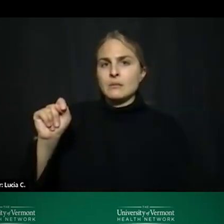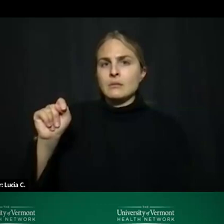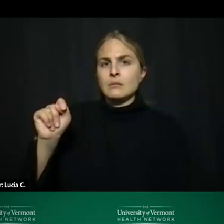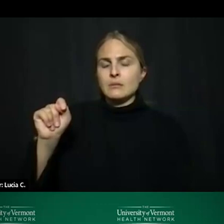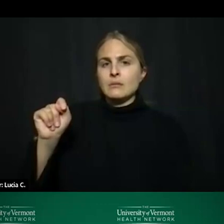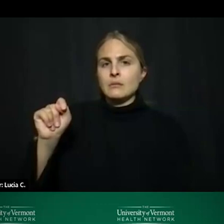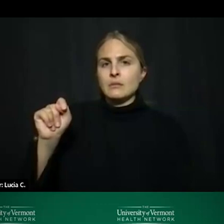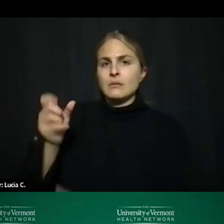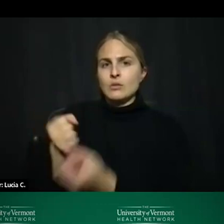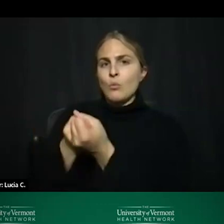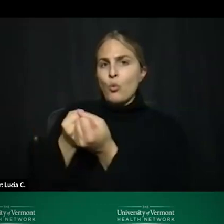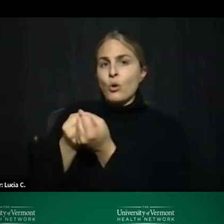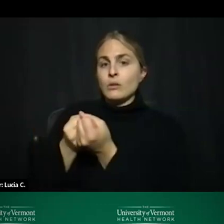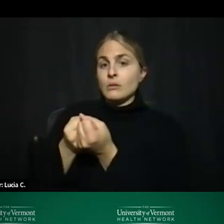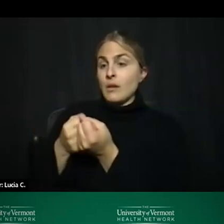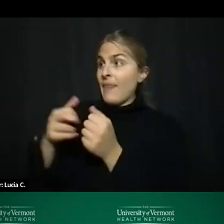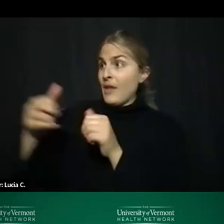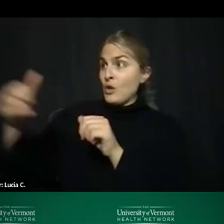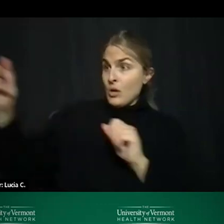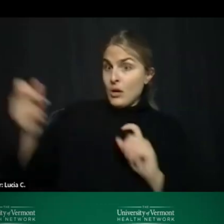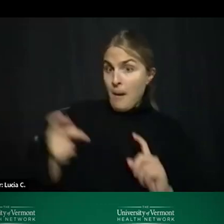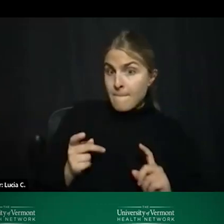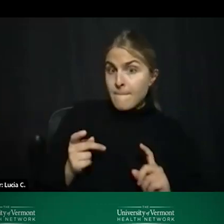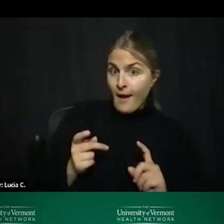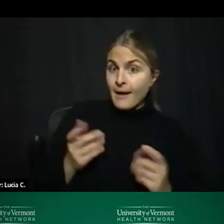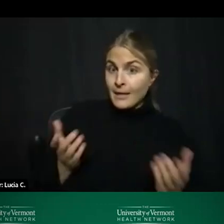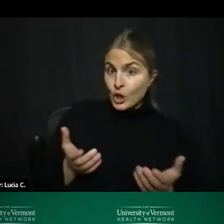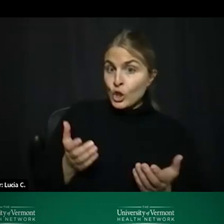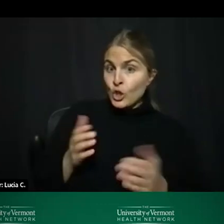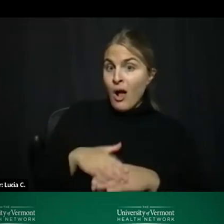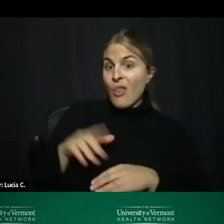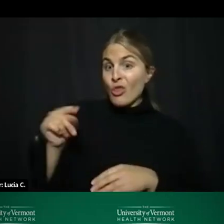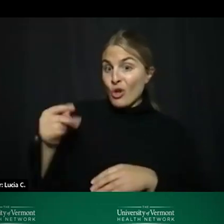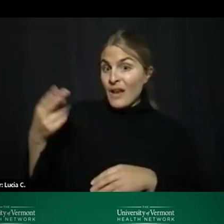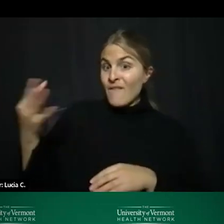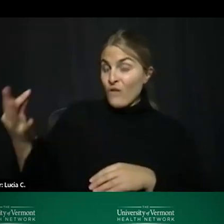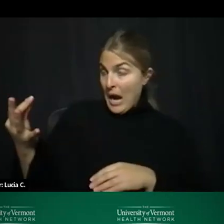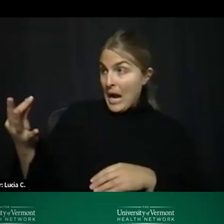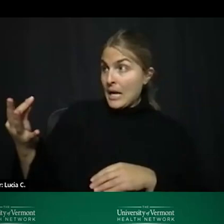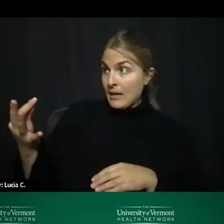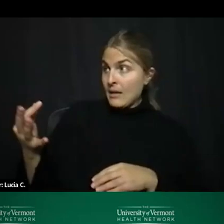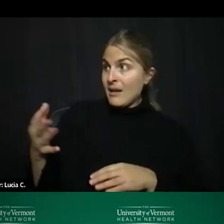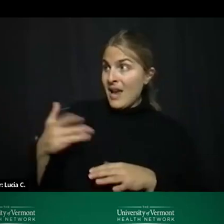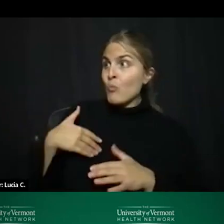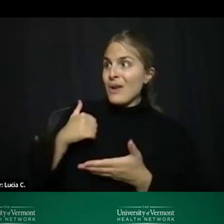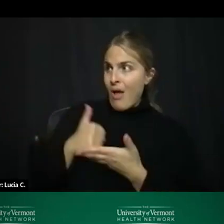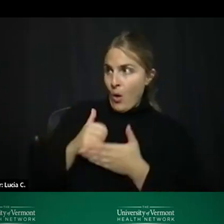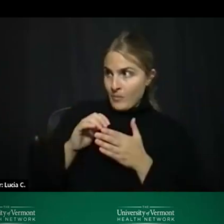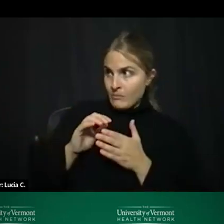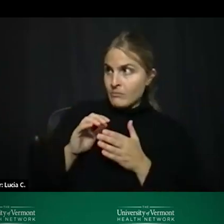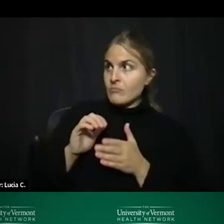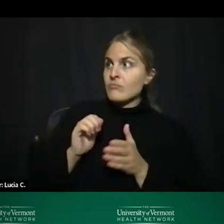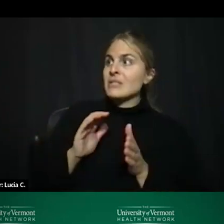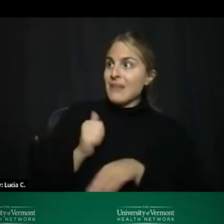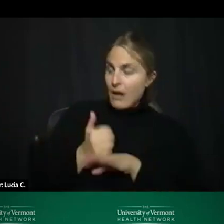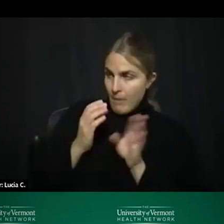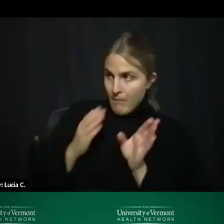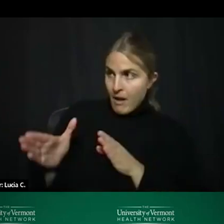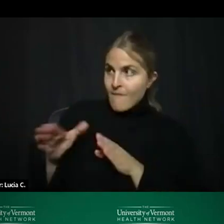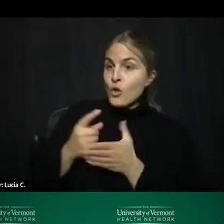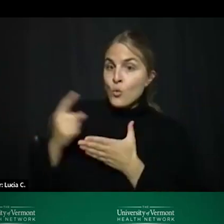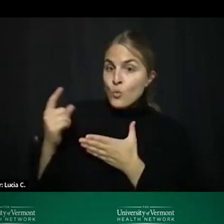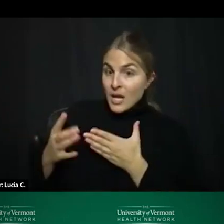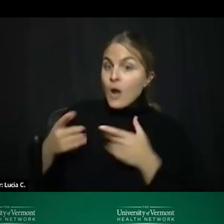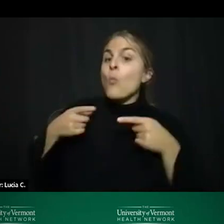encourages the person to come back to mental urgent care on thursday and friday and then helps them make a plan for the weekend as they wait for